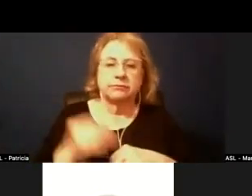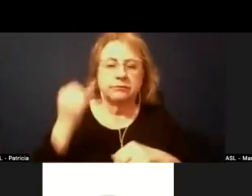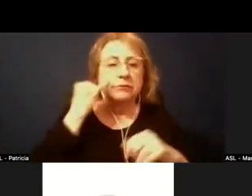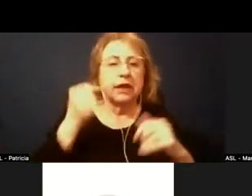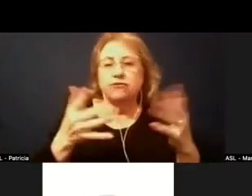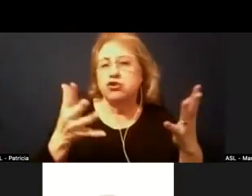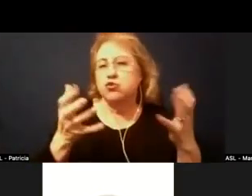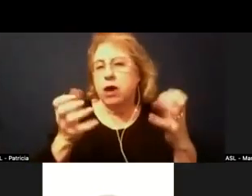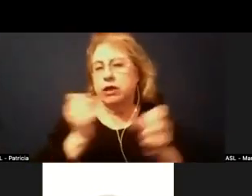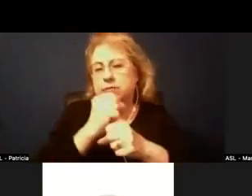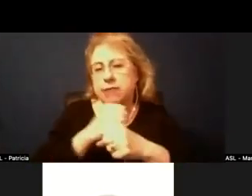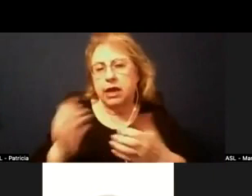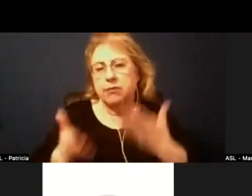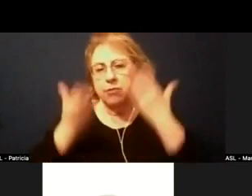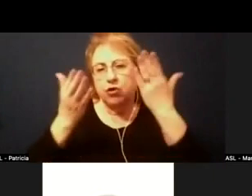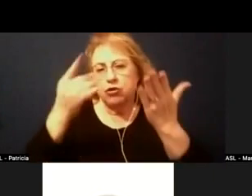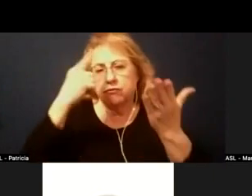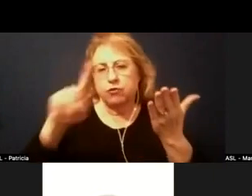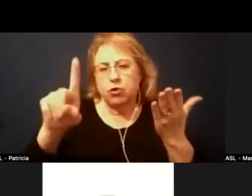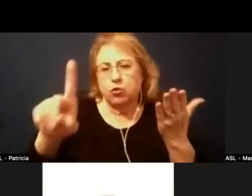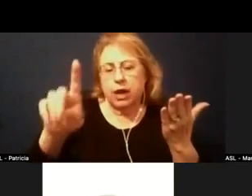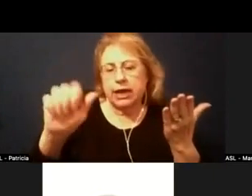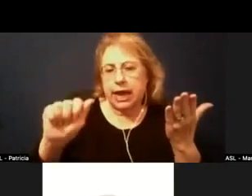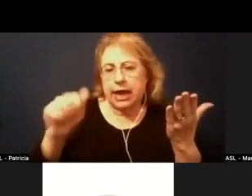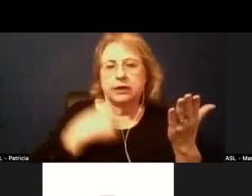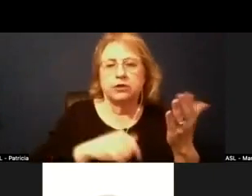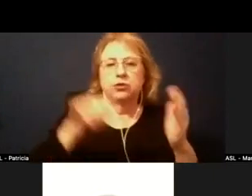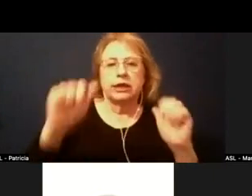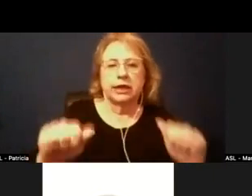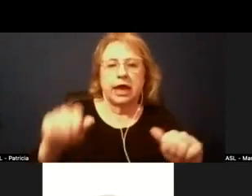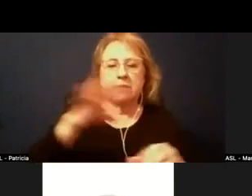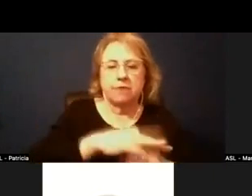to motion for 1a then um then we can vote on it so